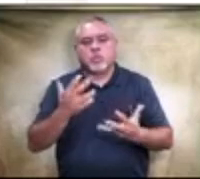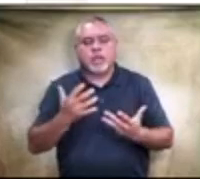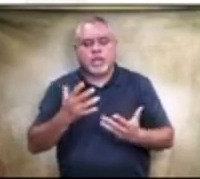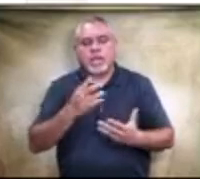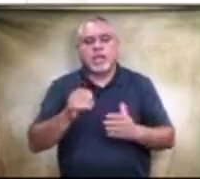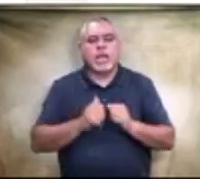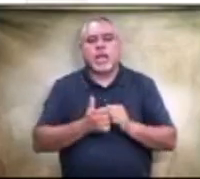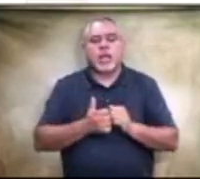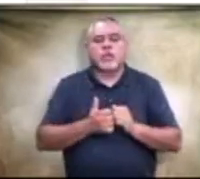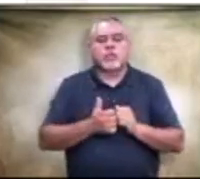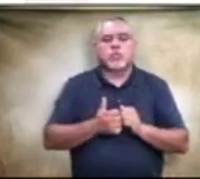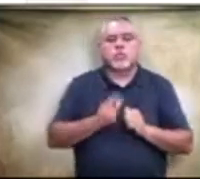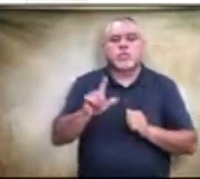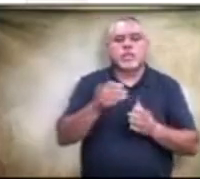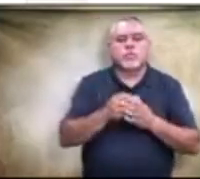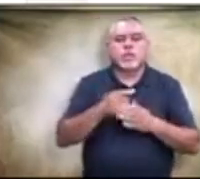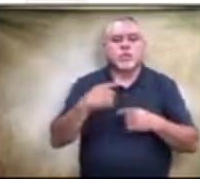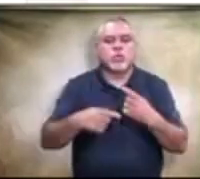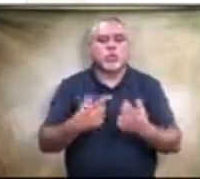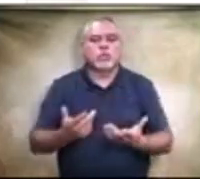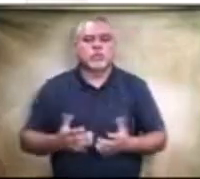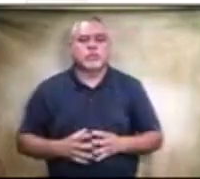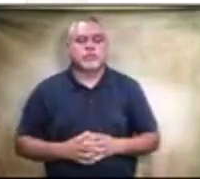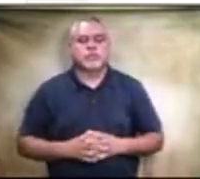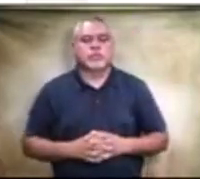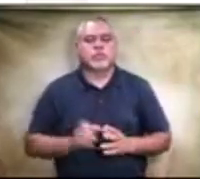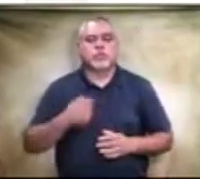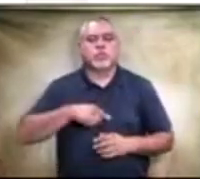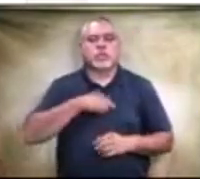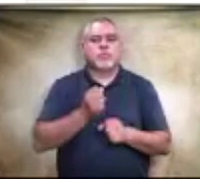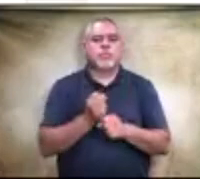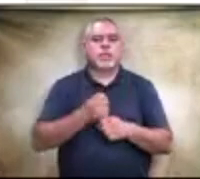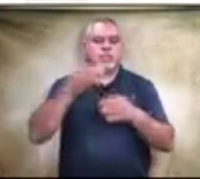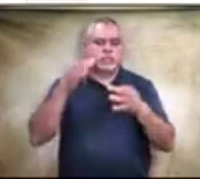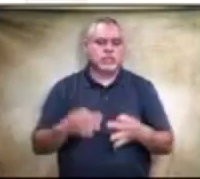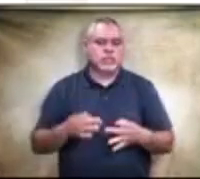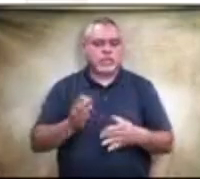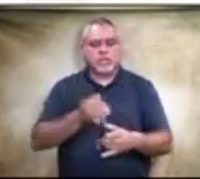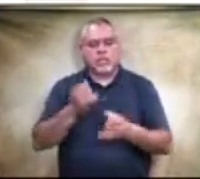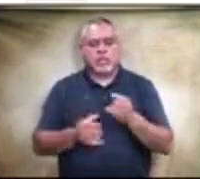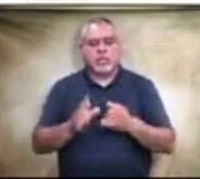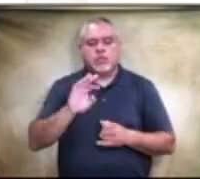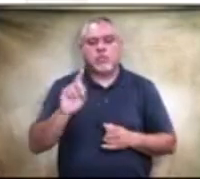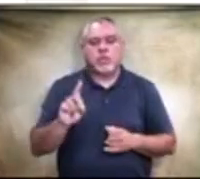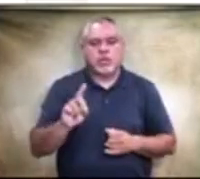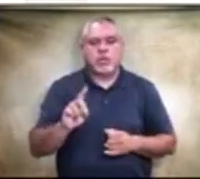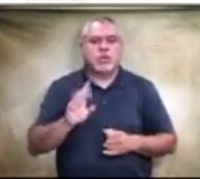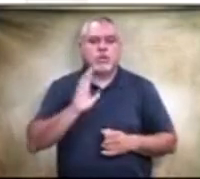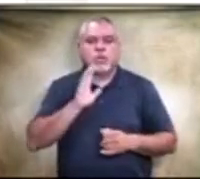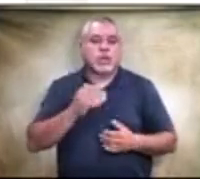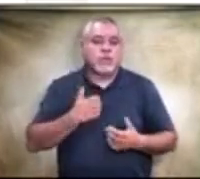putting where where is that money going to so that we can make a decision at the end of the bond what if we'll have anything left